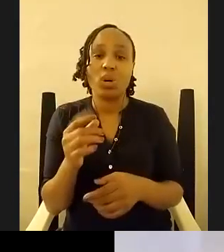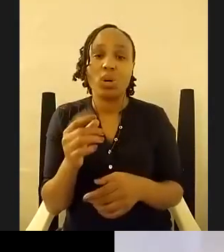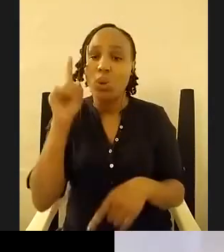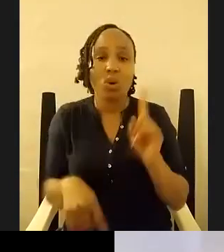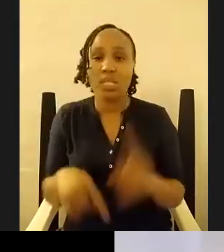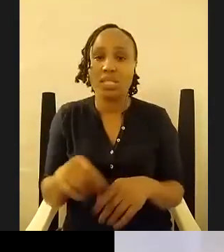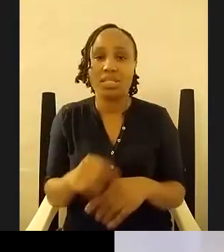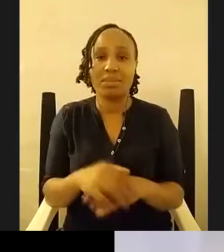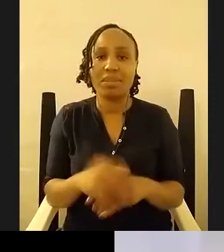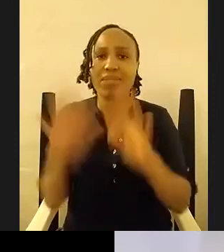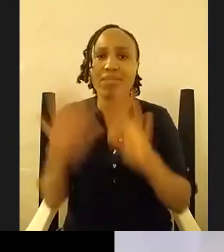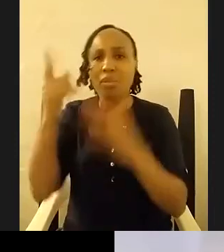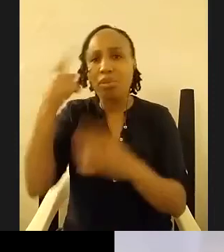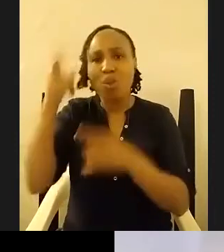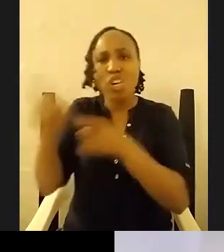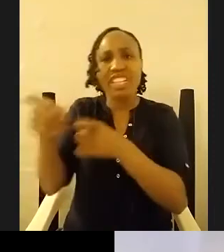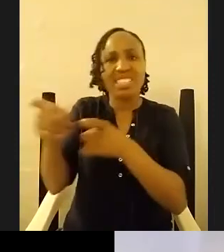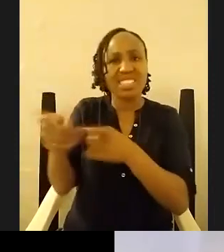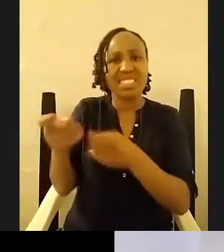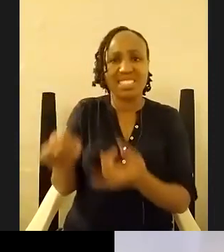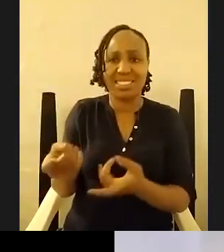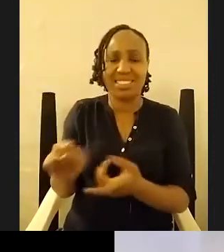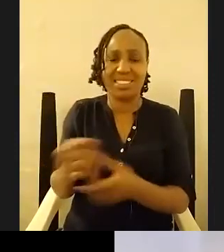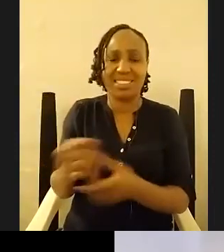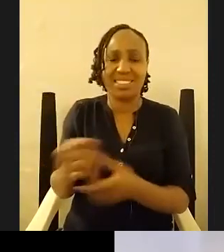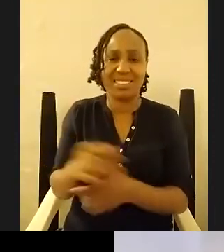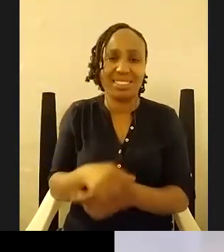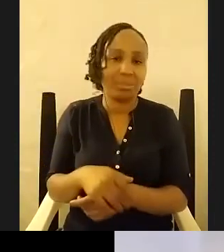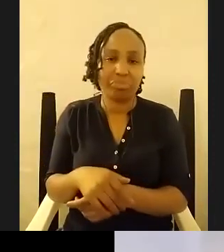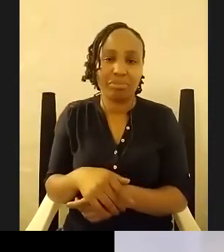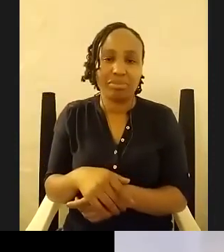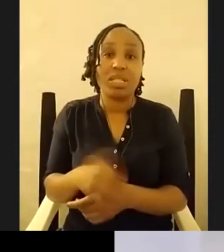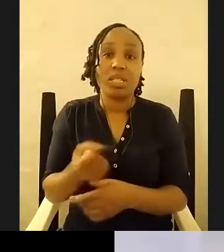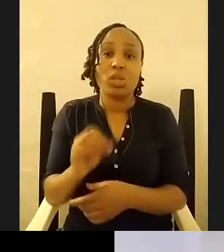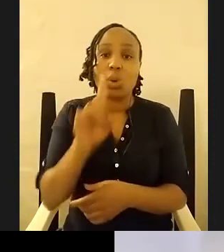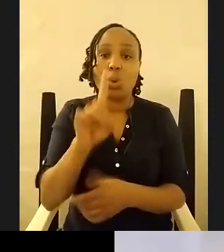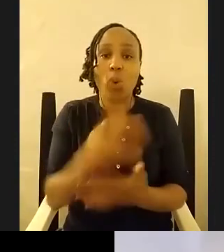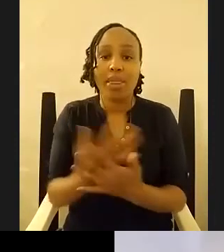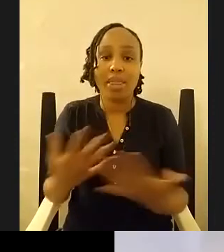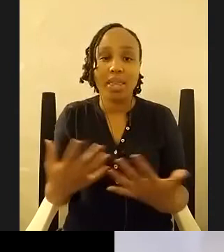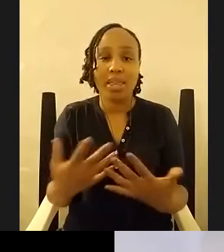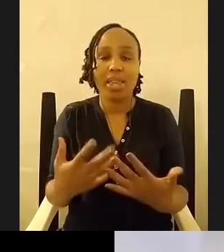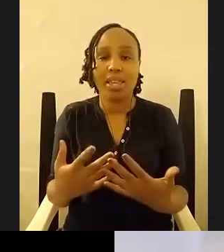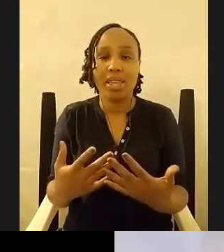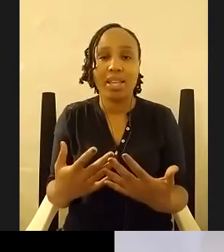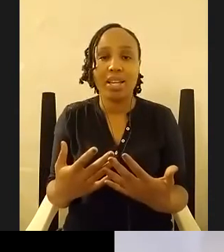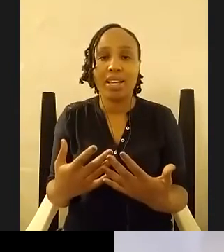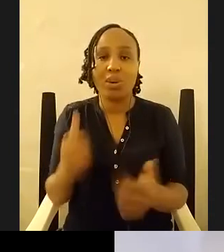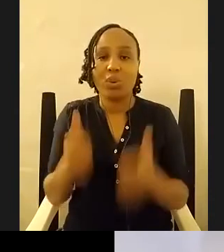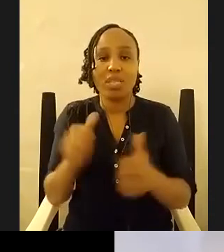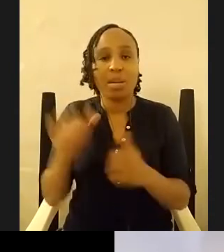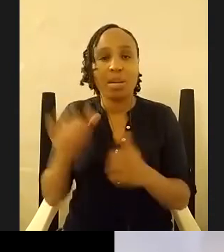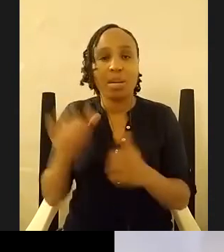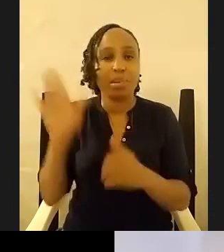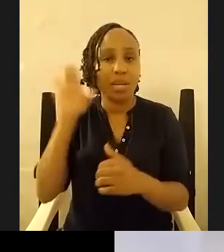i mean one thing one thing um i i'm being told that time is up so we need to yeah yeah